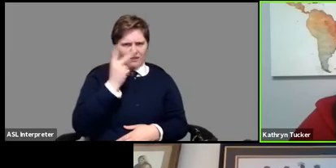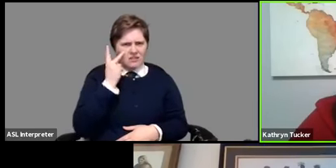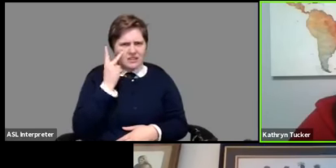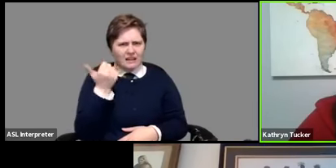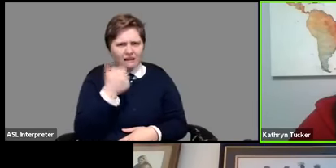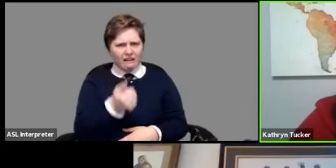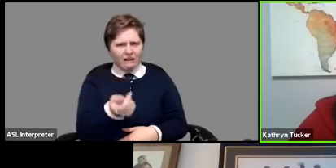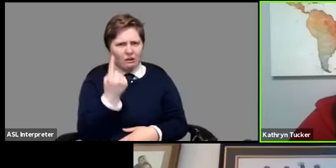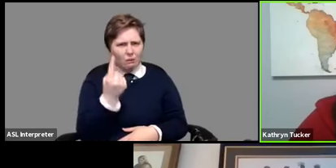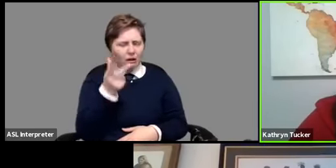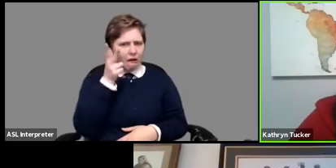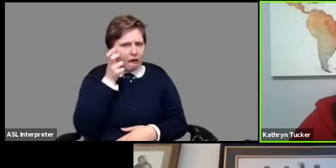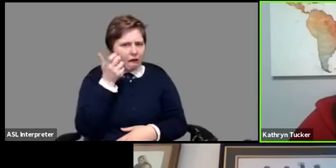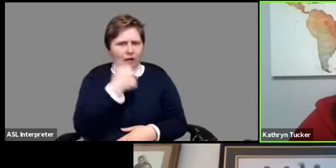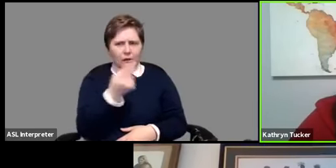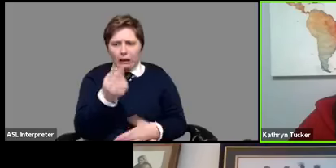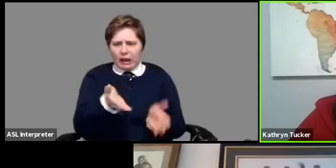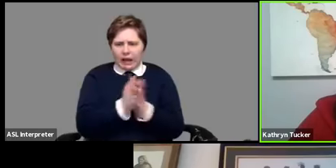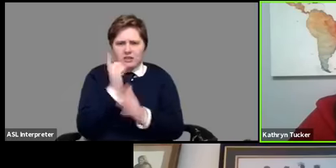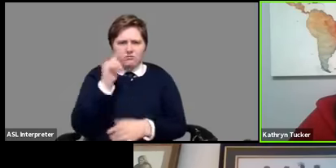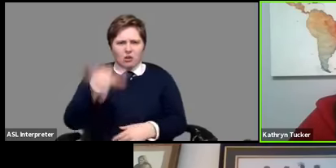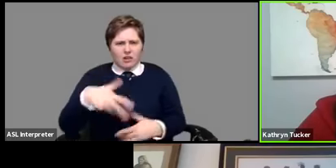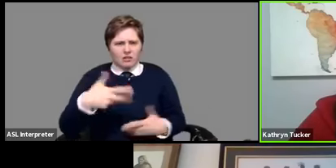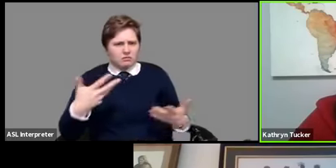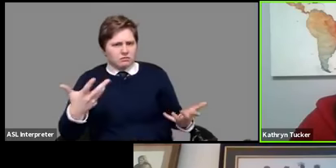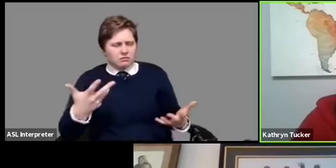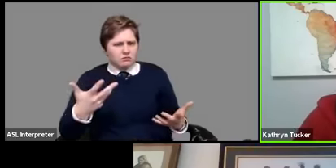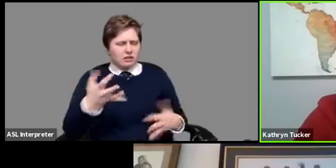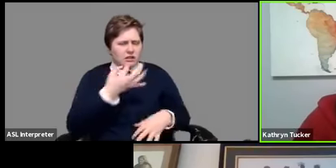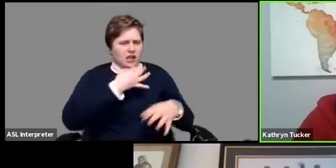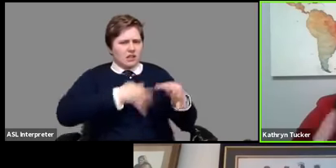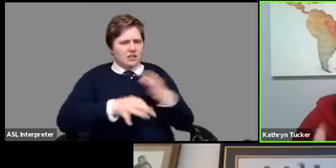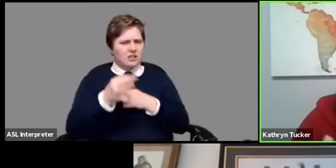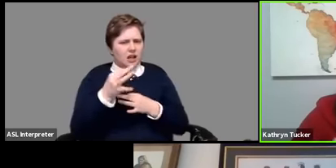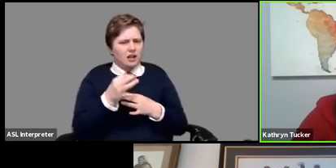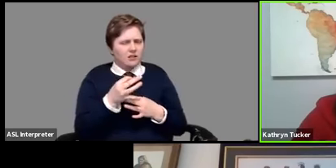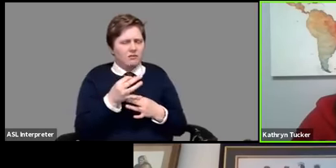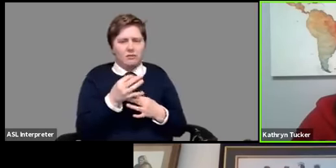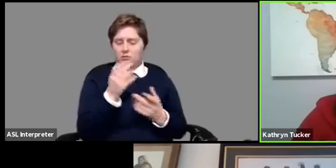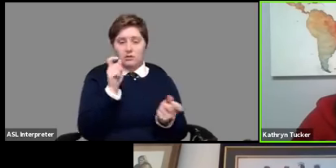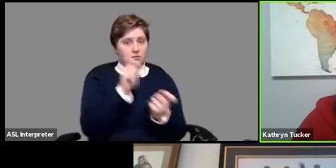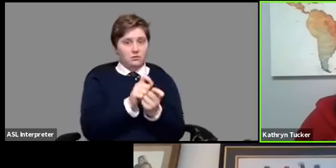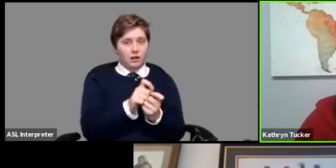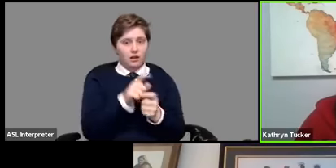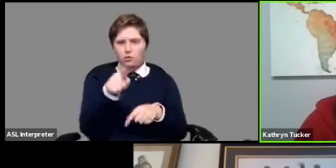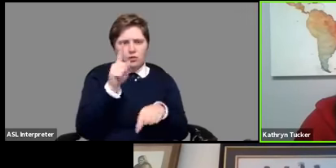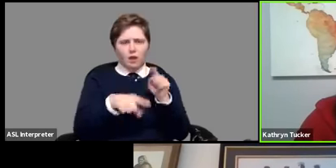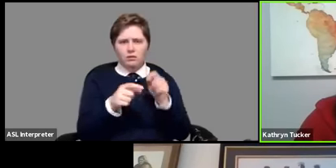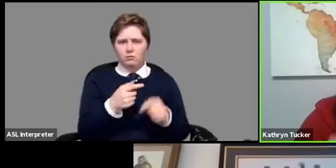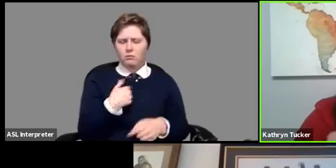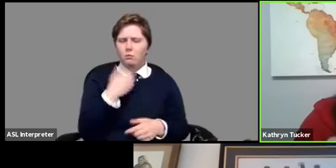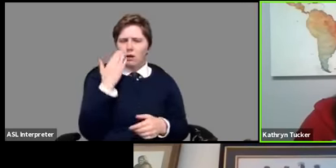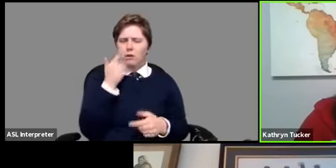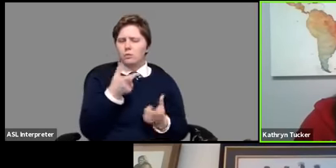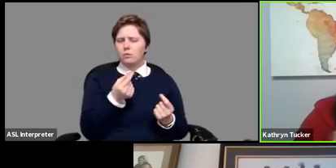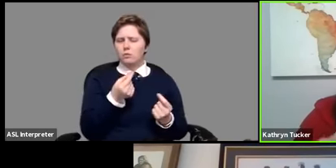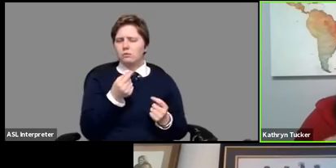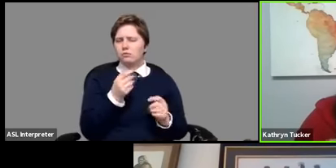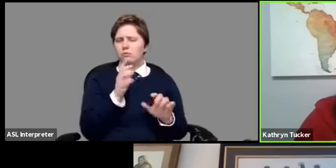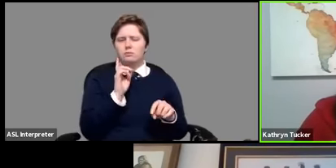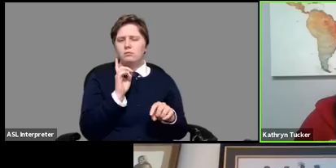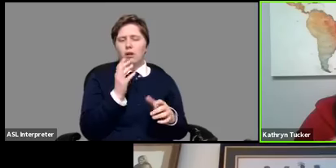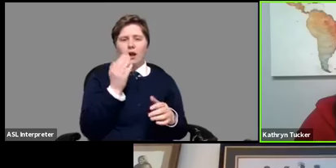anyone or heard of anyone ask for this information so instead of because exactly you can't just be like i know what you're doing even though